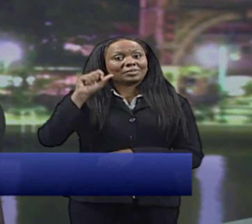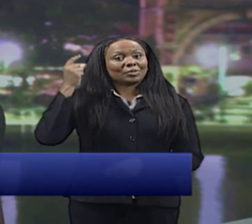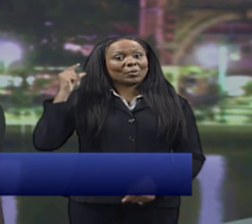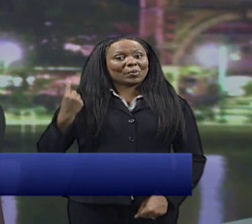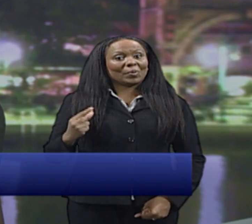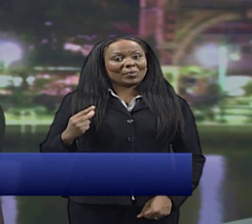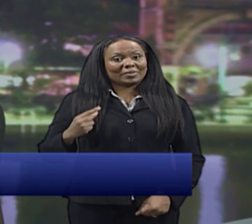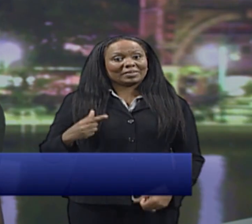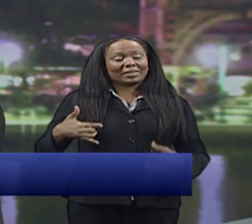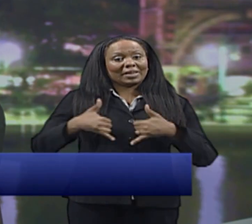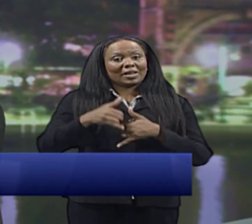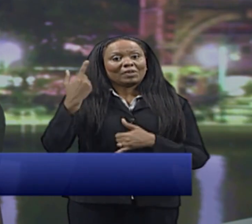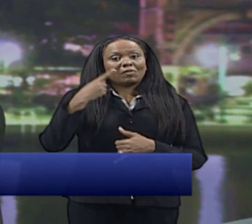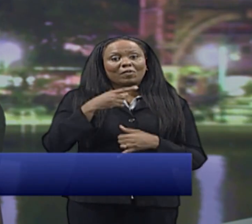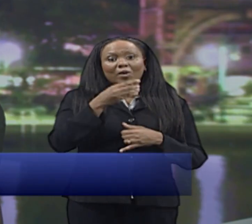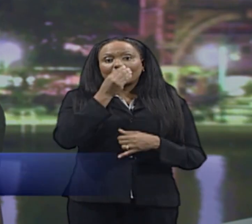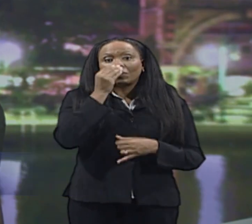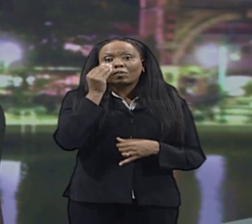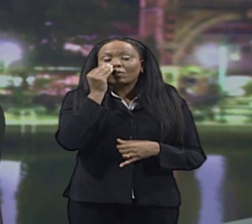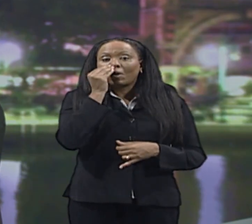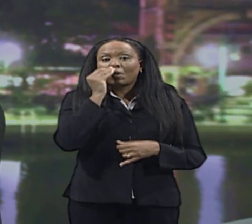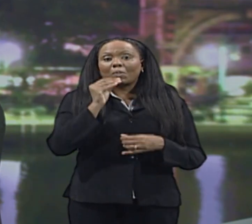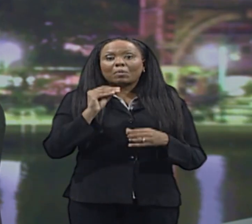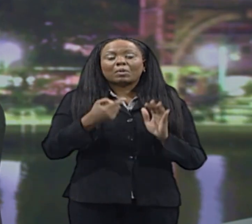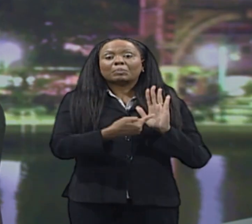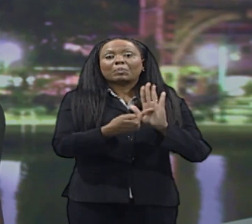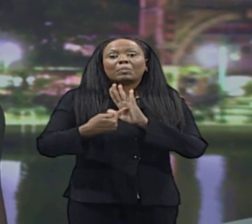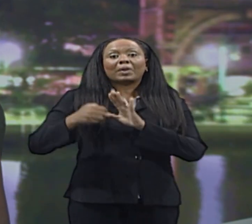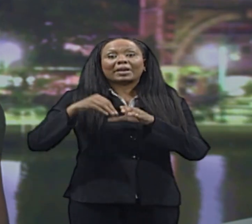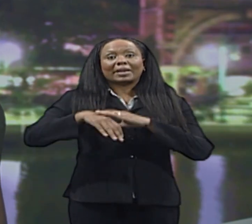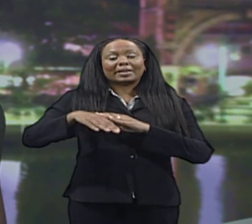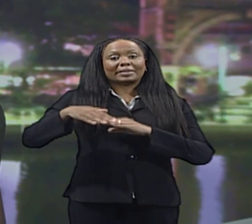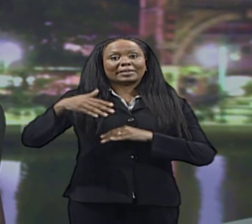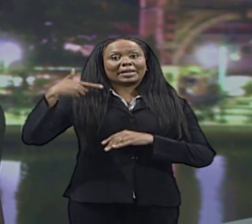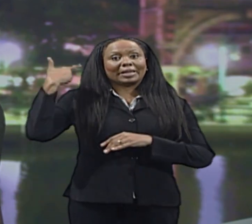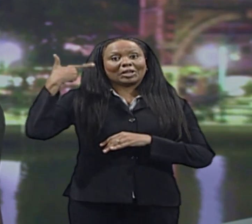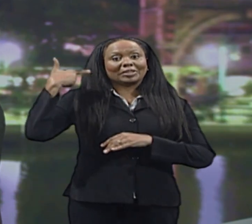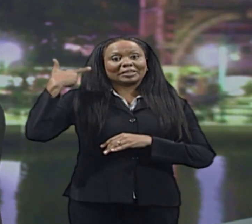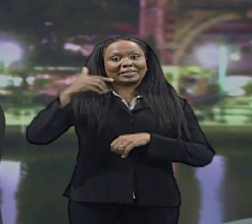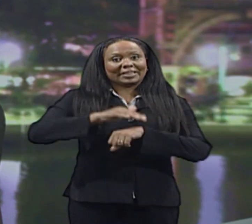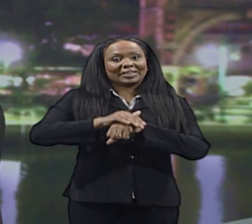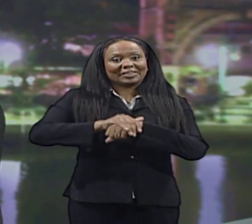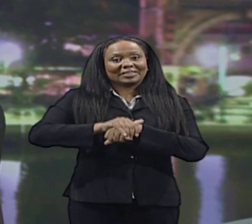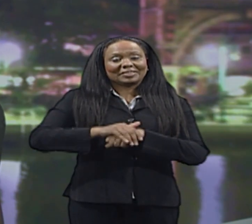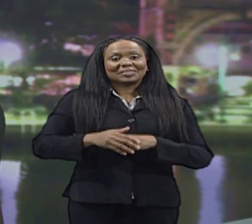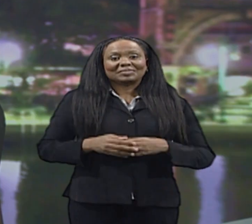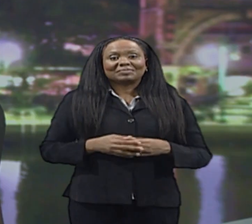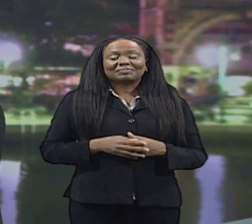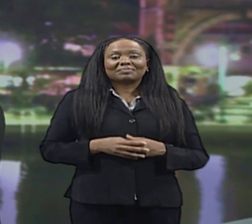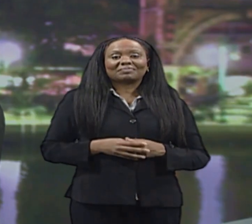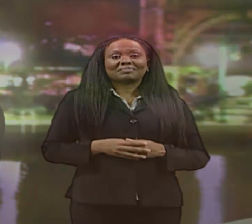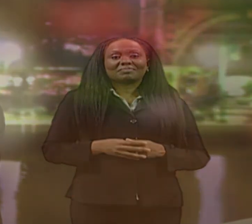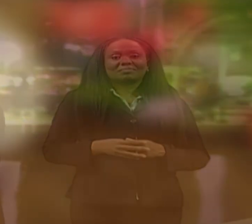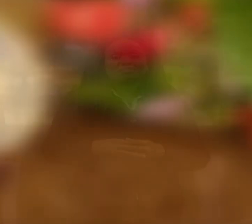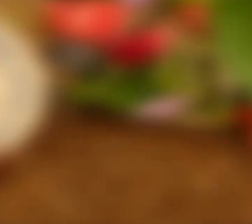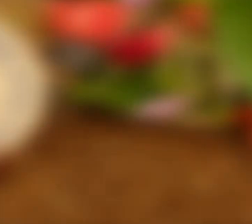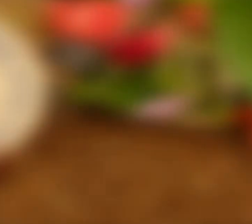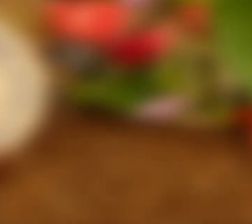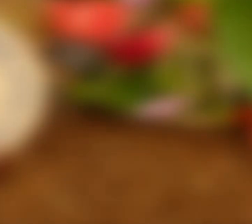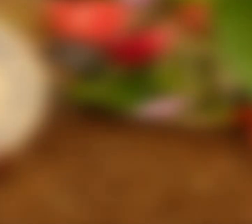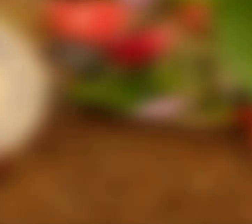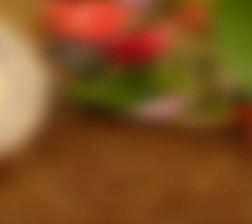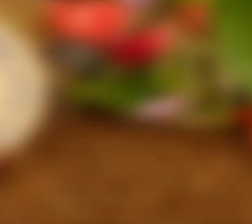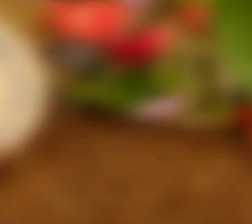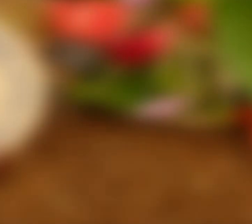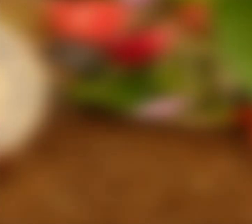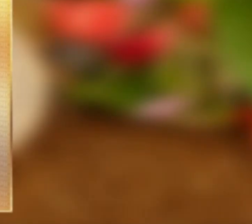another gold at the prestigious Chelsea Flower Show in London. The winning piece by the Barbados Horticultural Society is themed